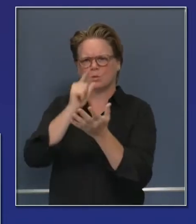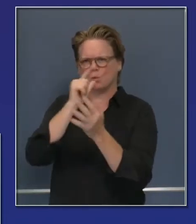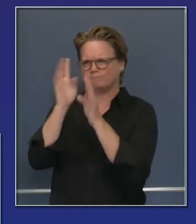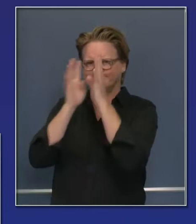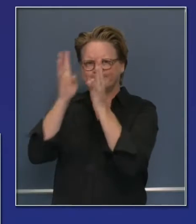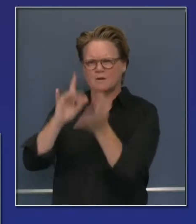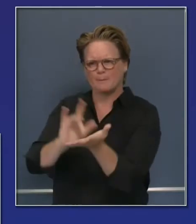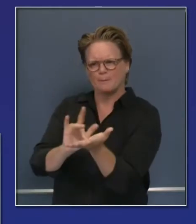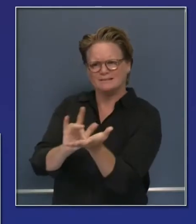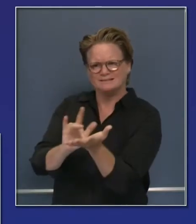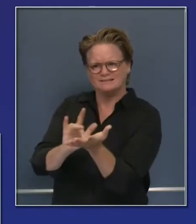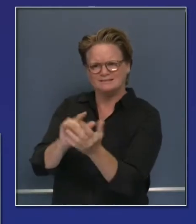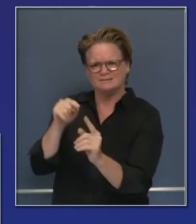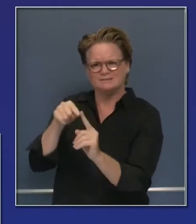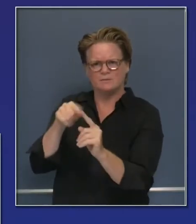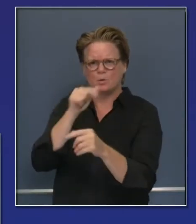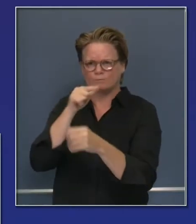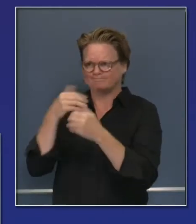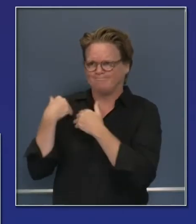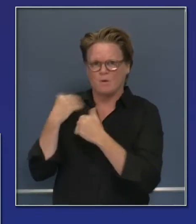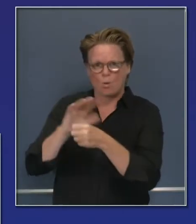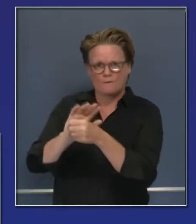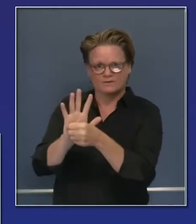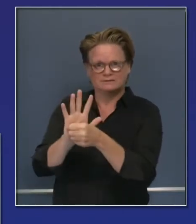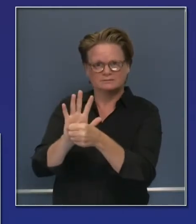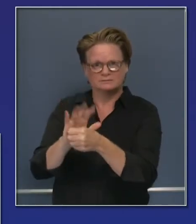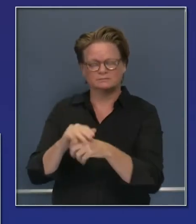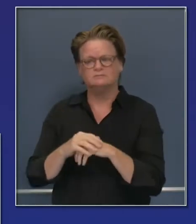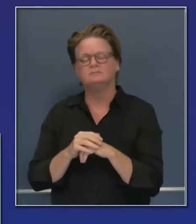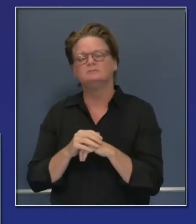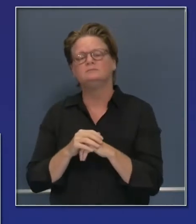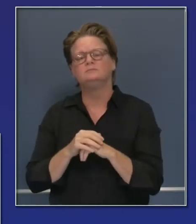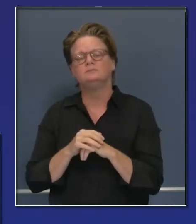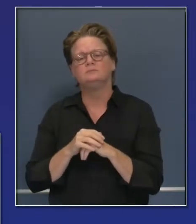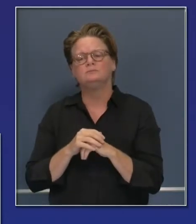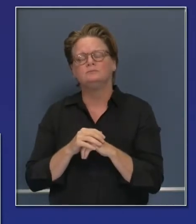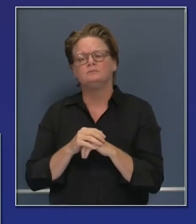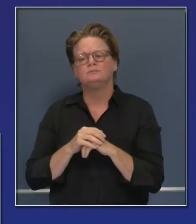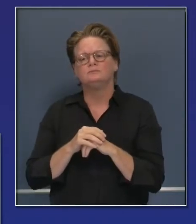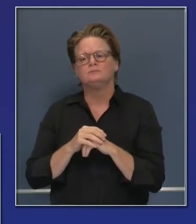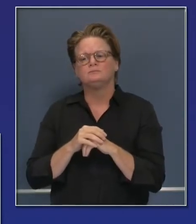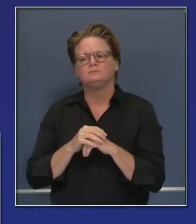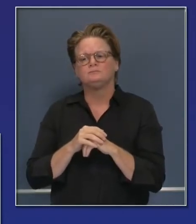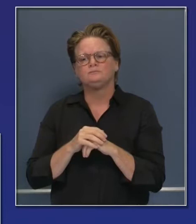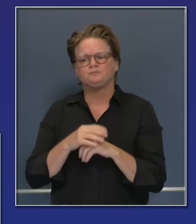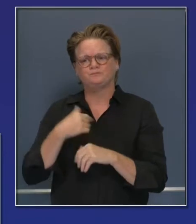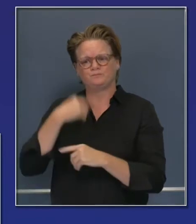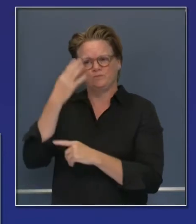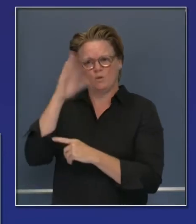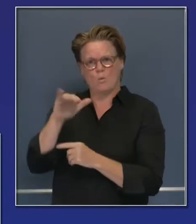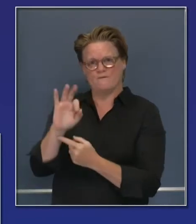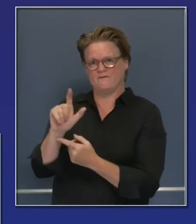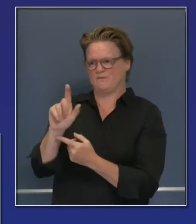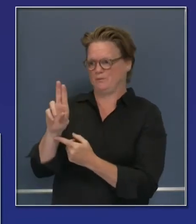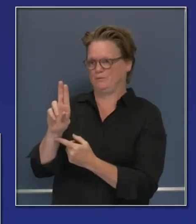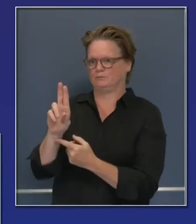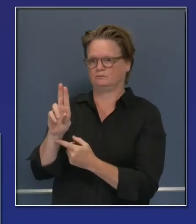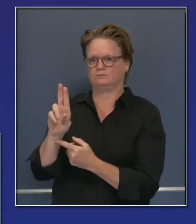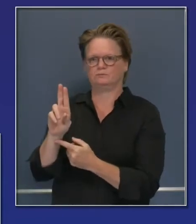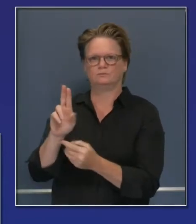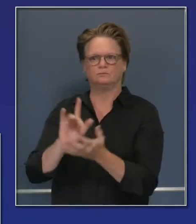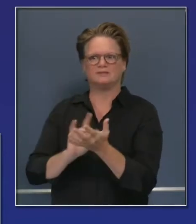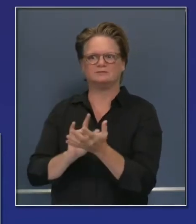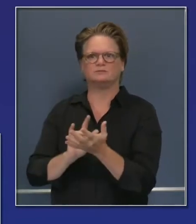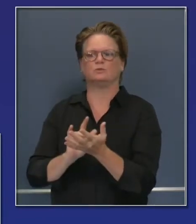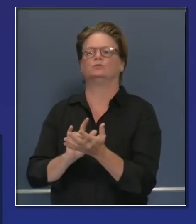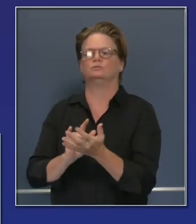where we can pull back. We also have upgrade capacity at zero cost for the flu package, and this is something many of us